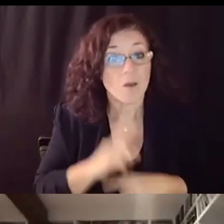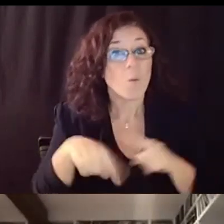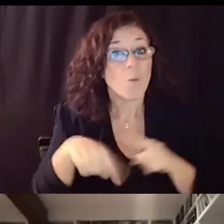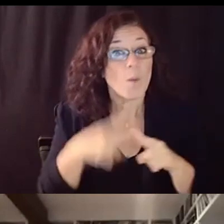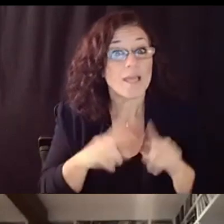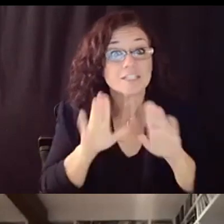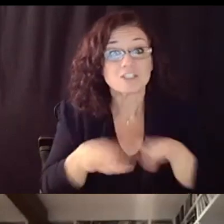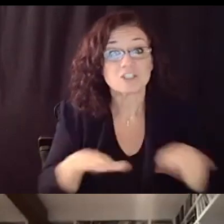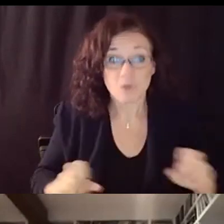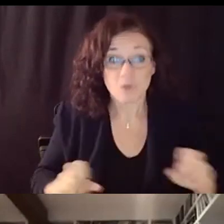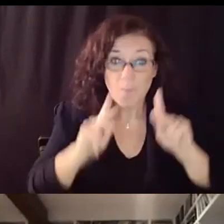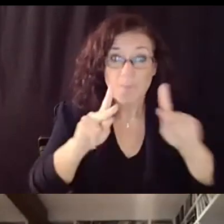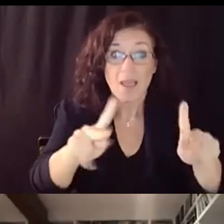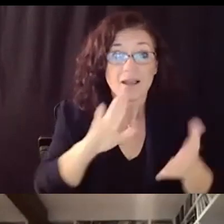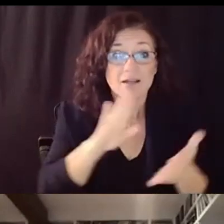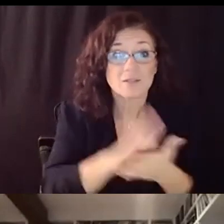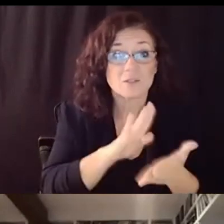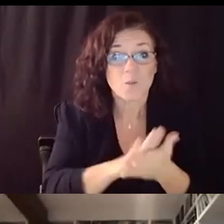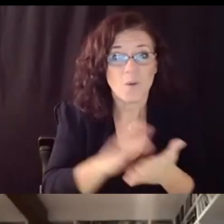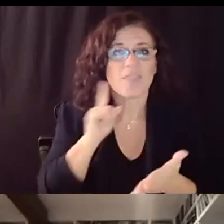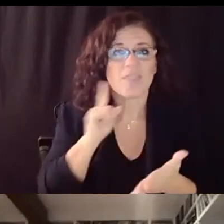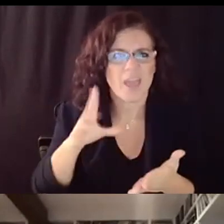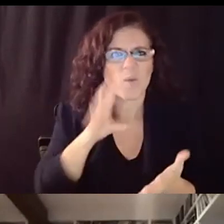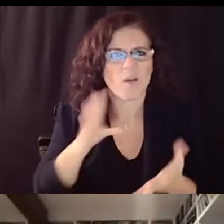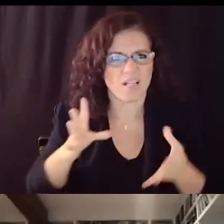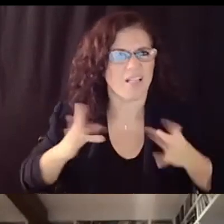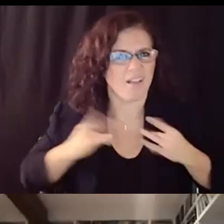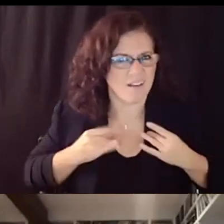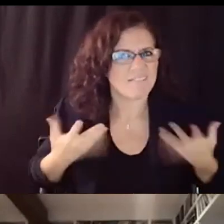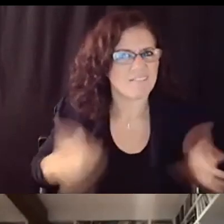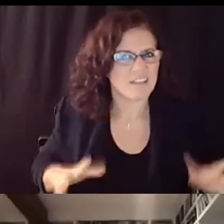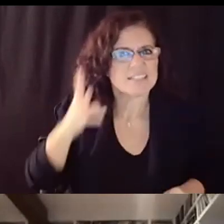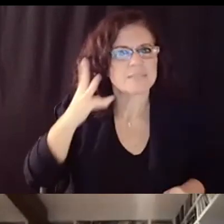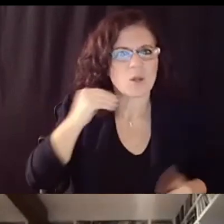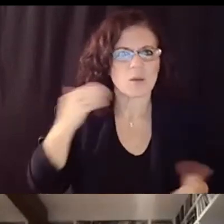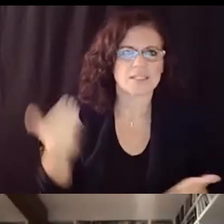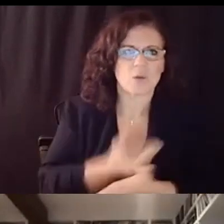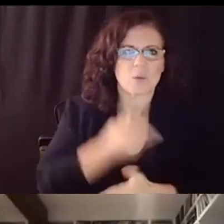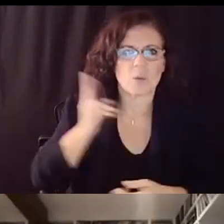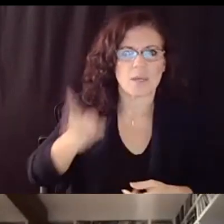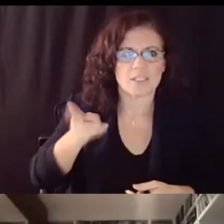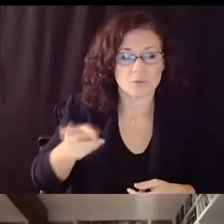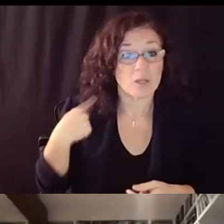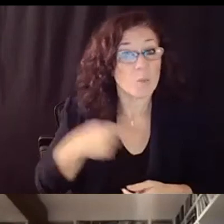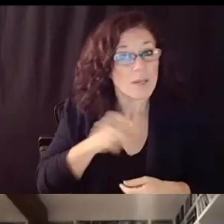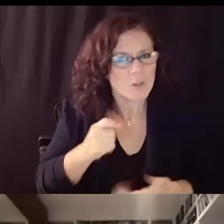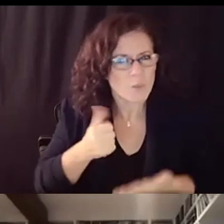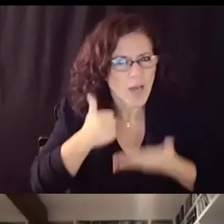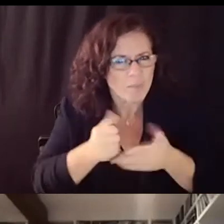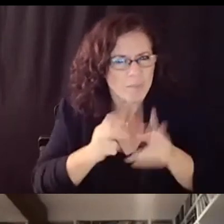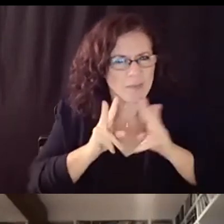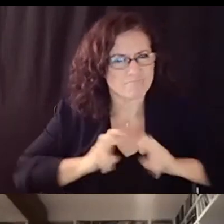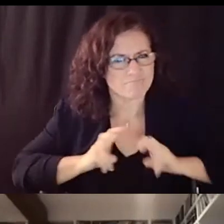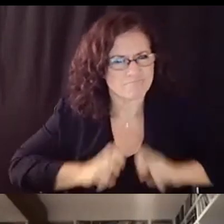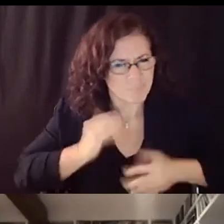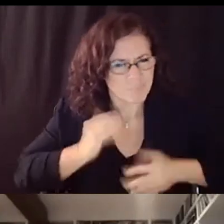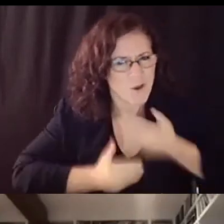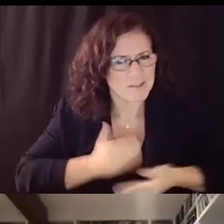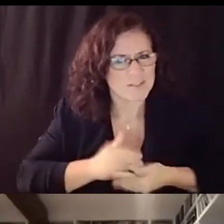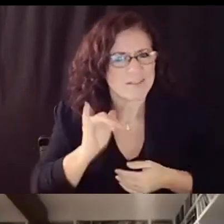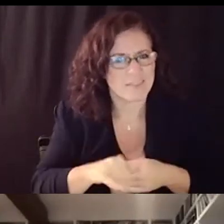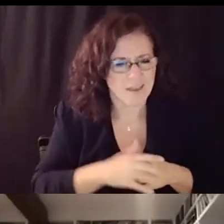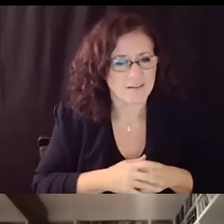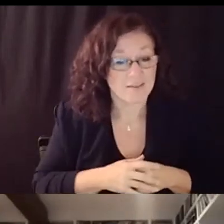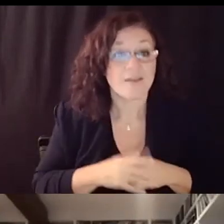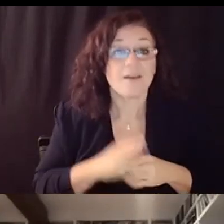to school they will have returned with a new history that we need to help them identify and make sense of when the children return to school